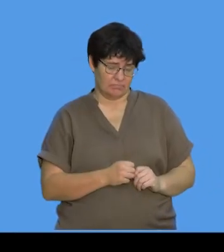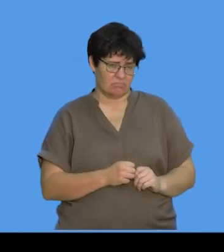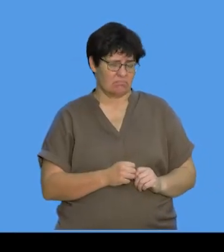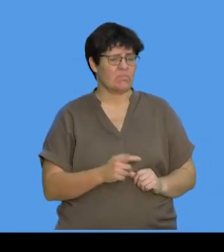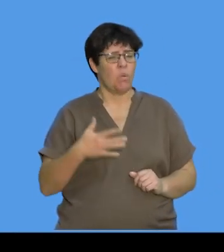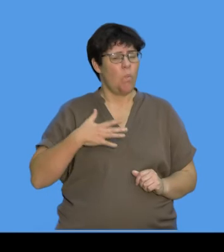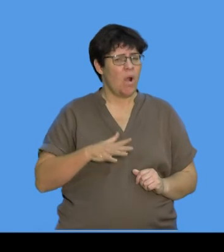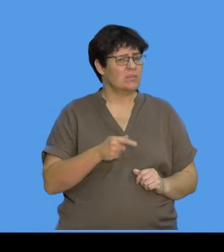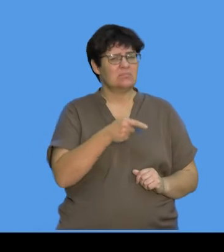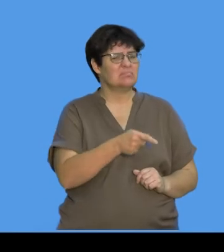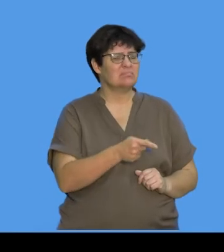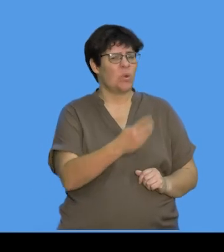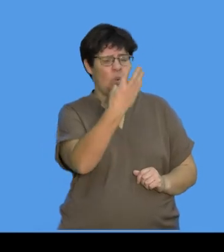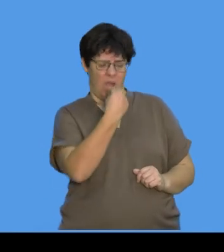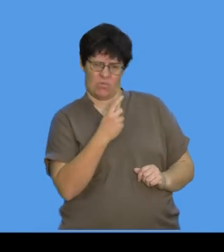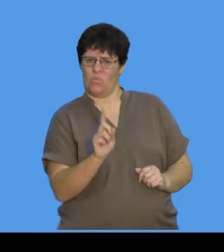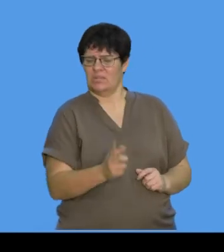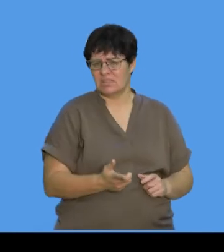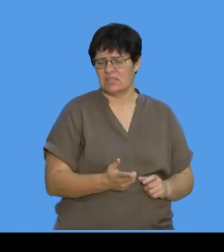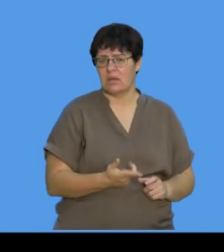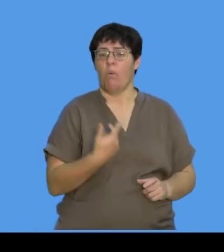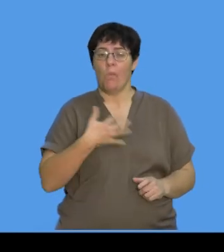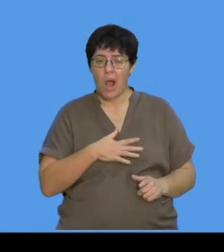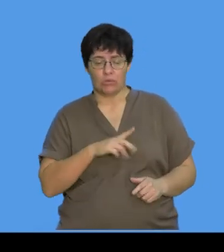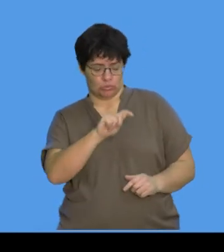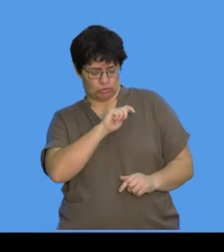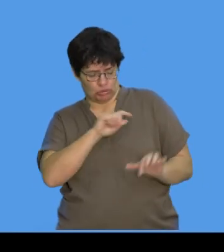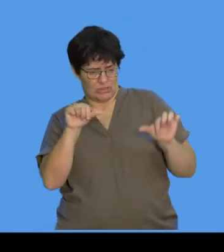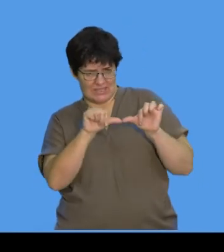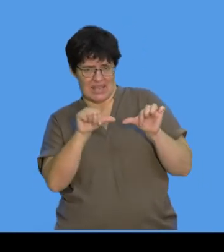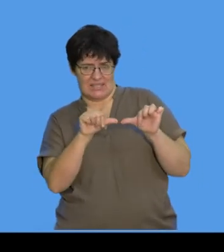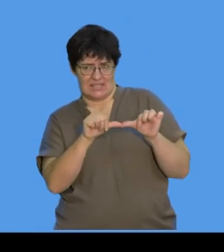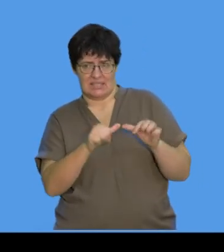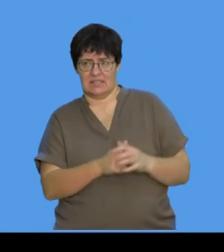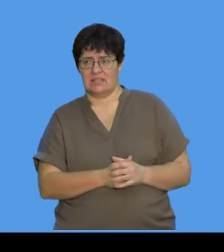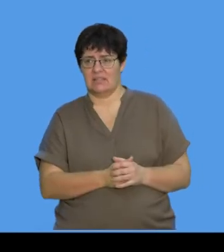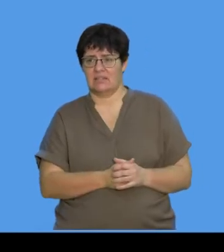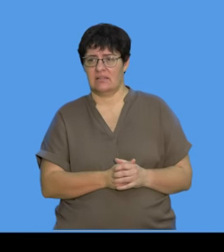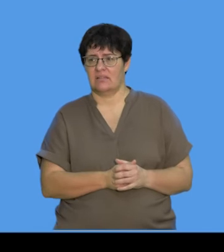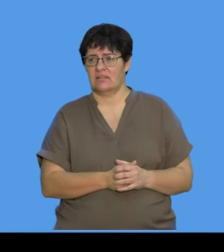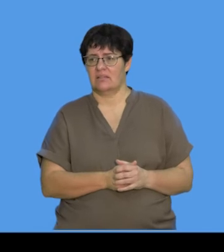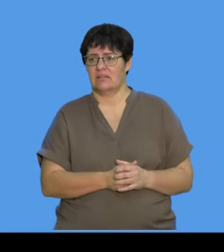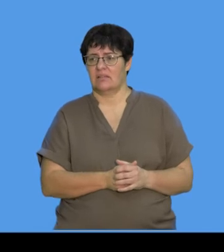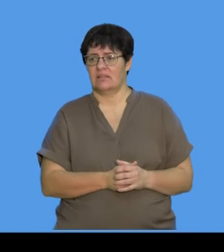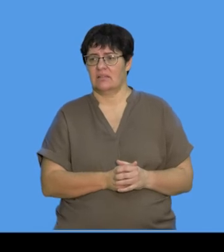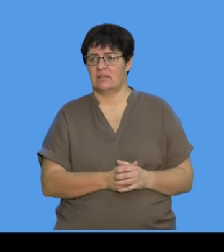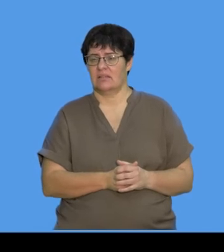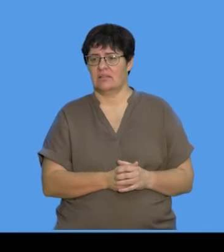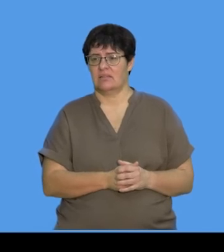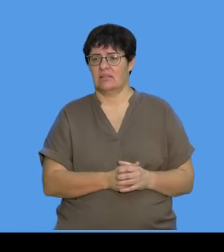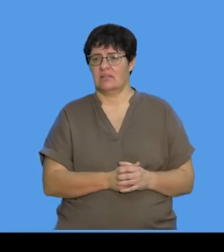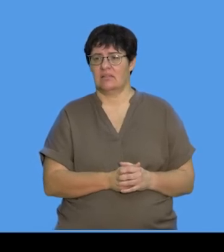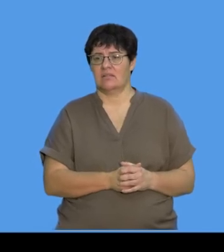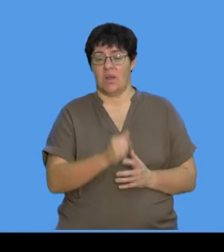all right, the actual size between B, oh, let me get my pen going again. There we go, lovely blue,